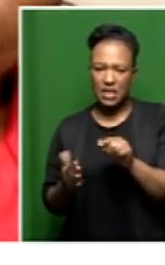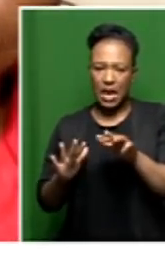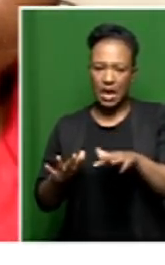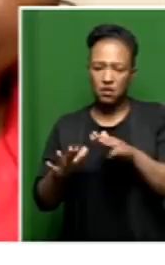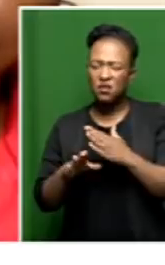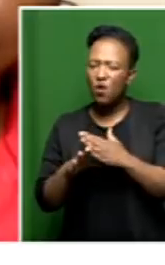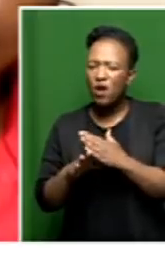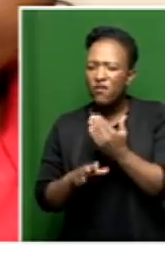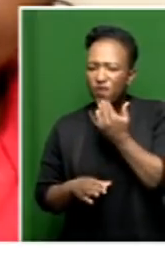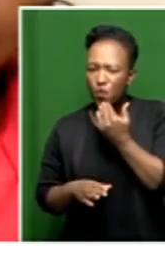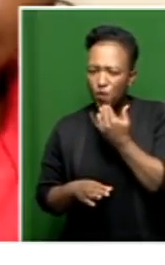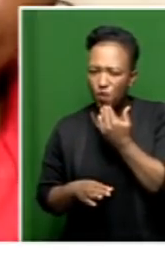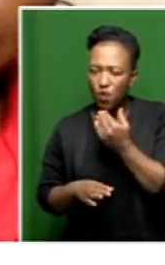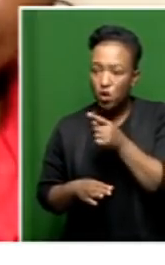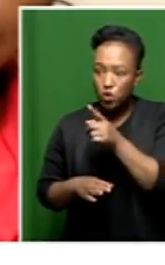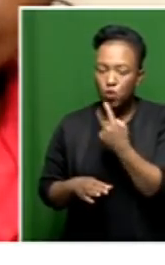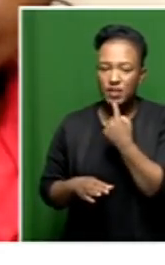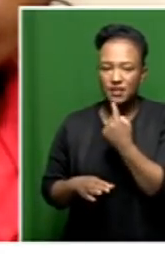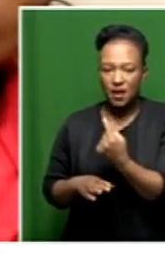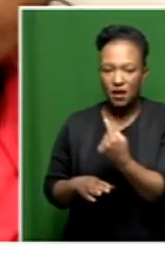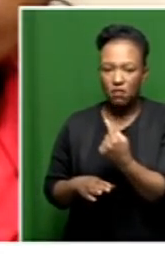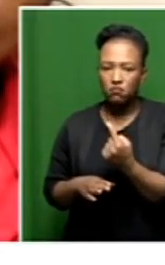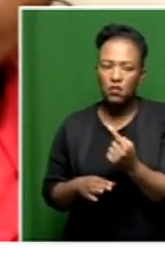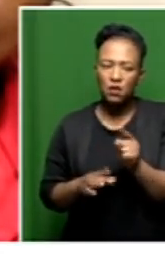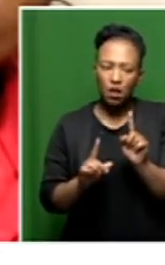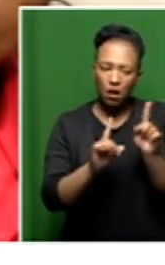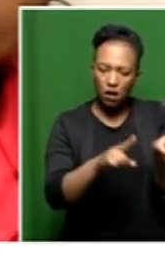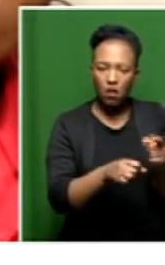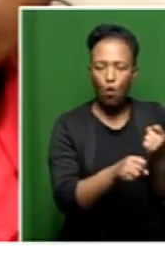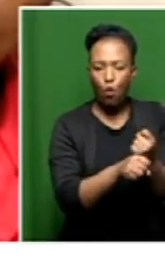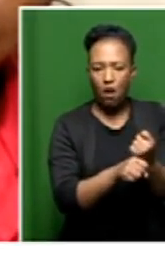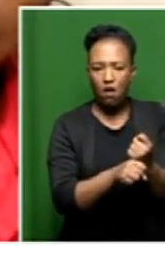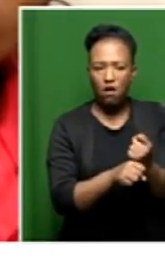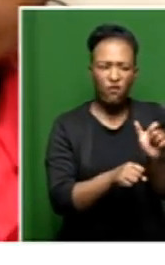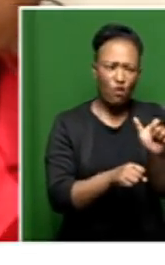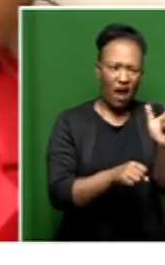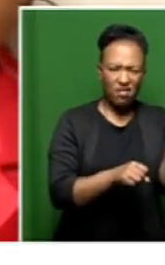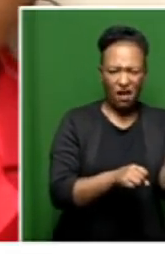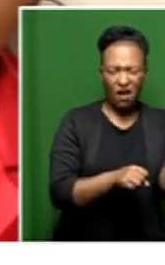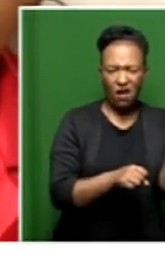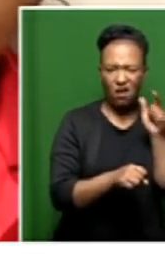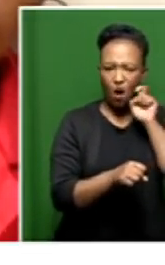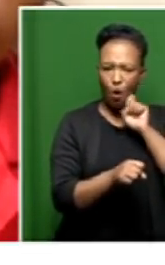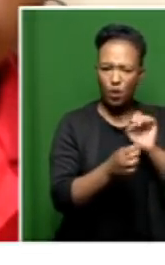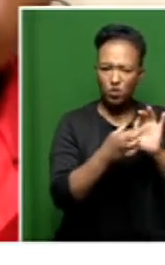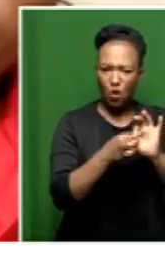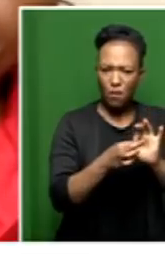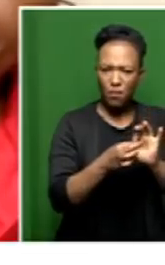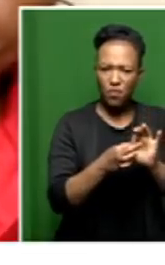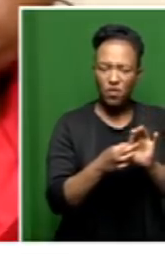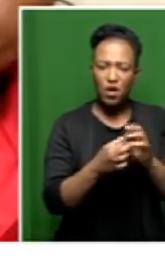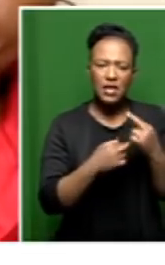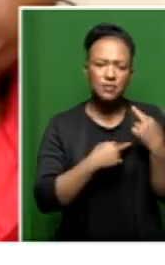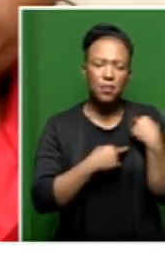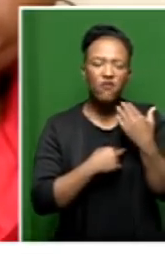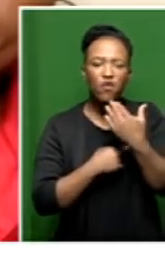they work for? Because if you are saying that they can now go and work for another entity, who's responsible for paying